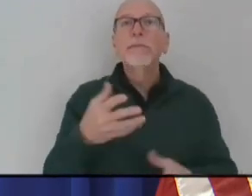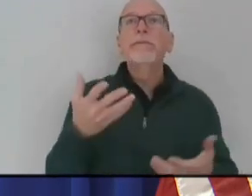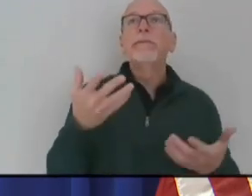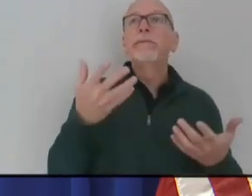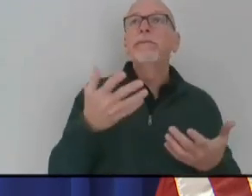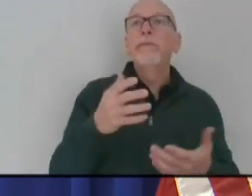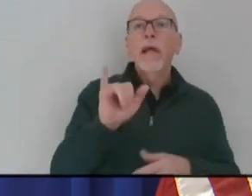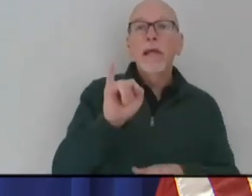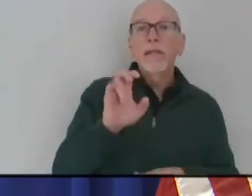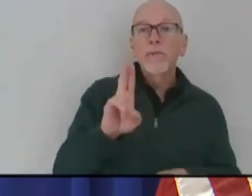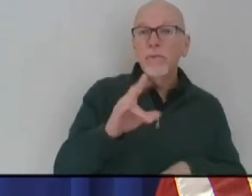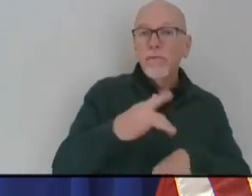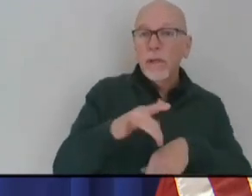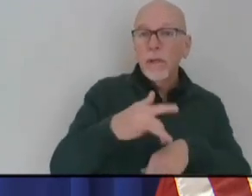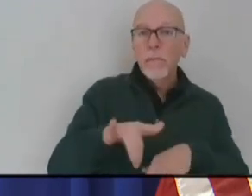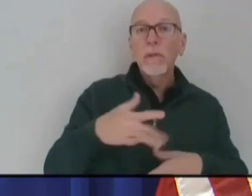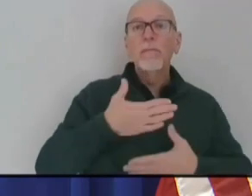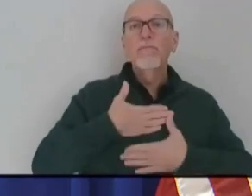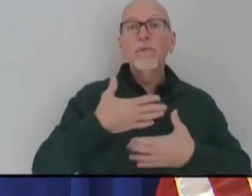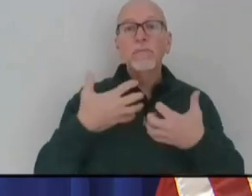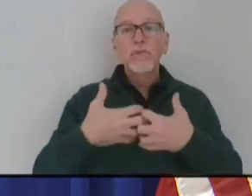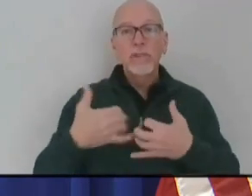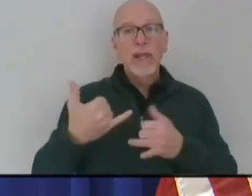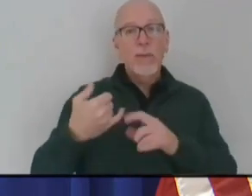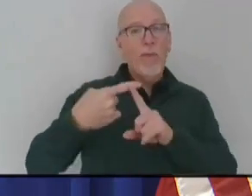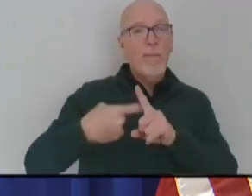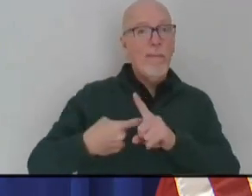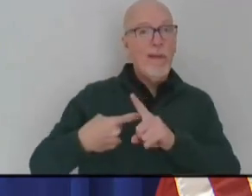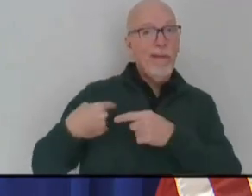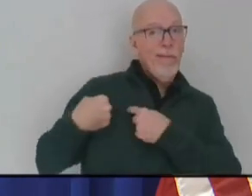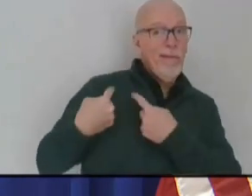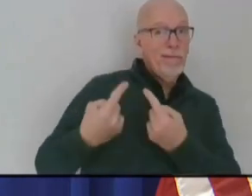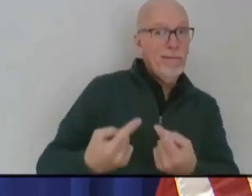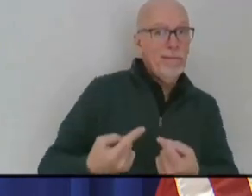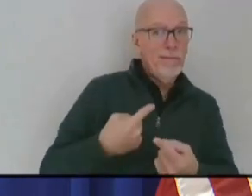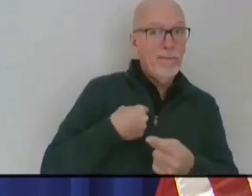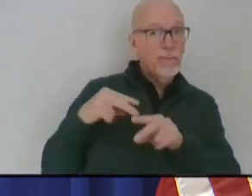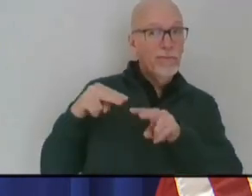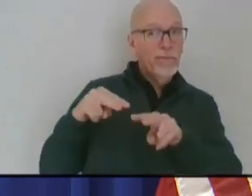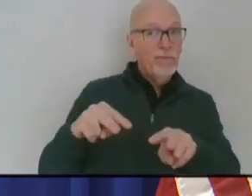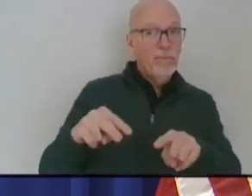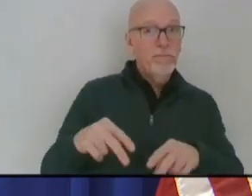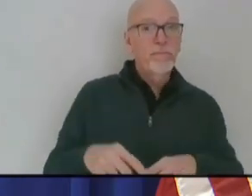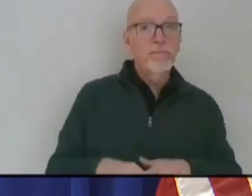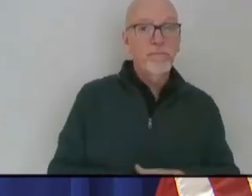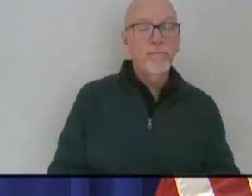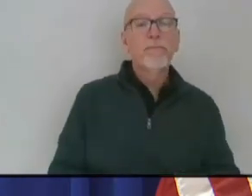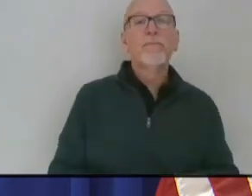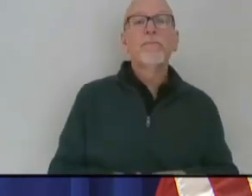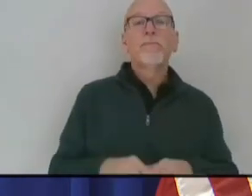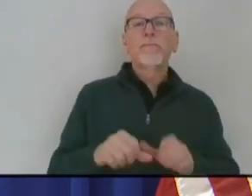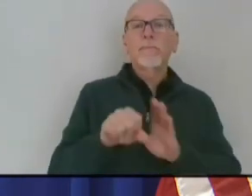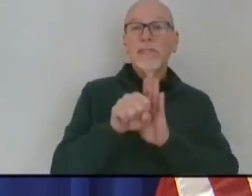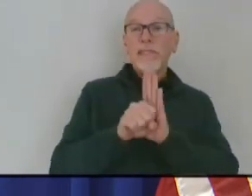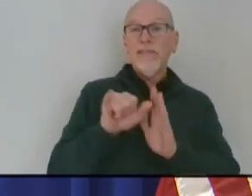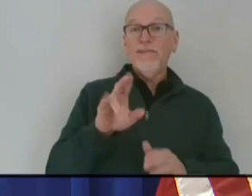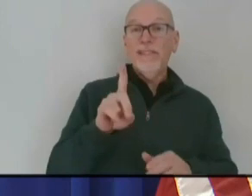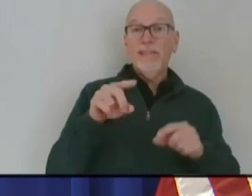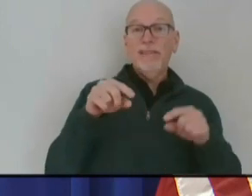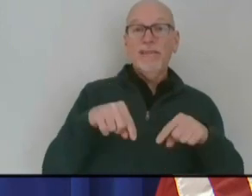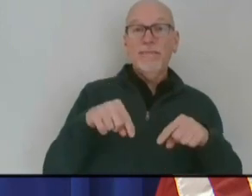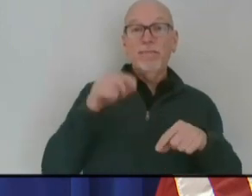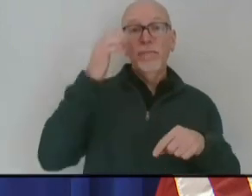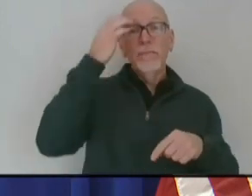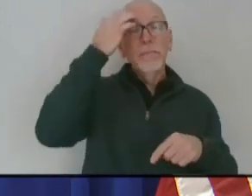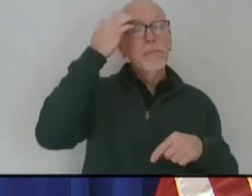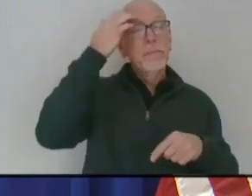availability. A month later, after we made that announcement, the state of Indiana, when you talk about